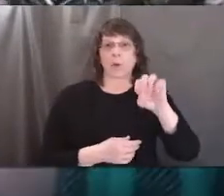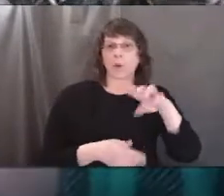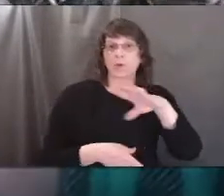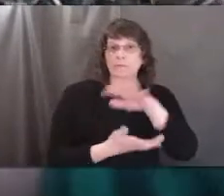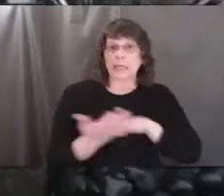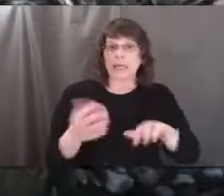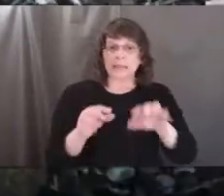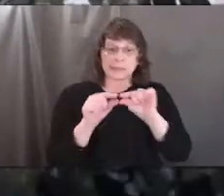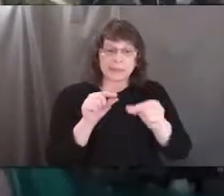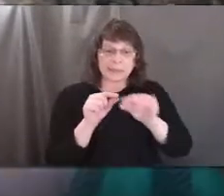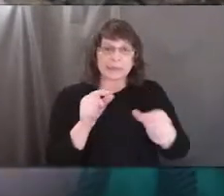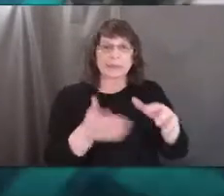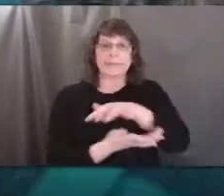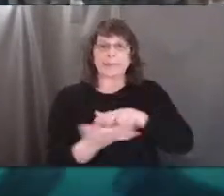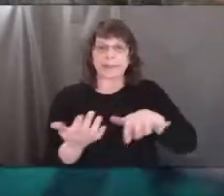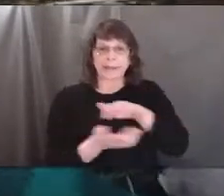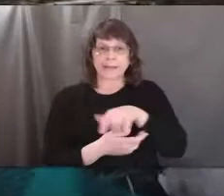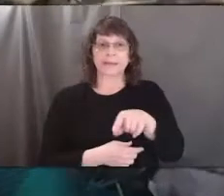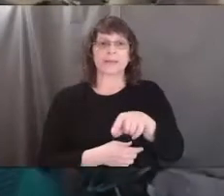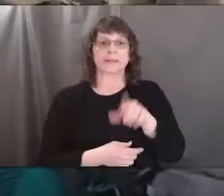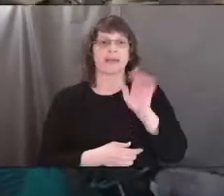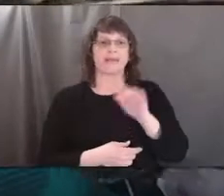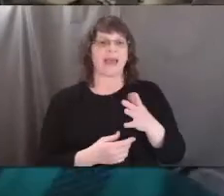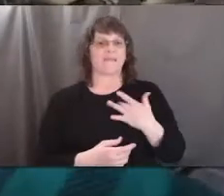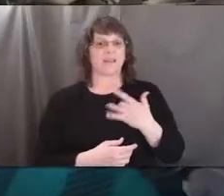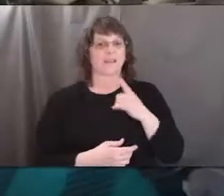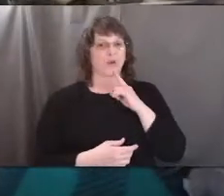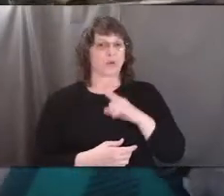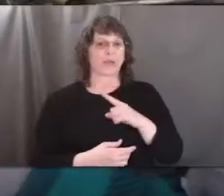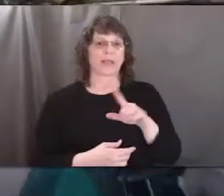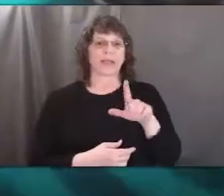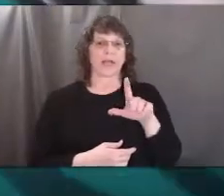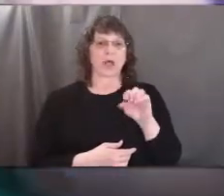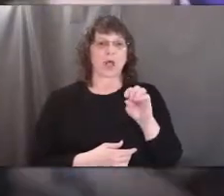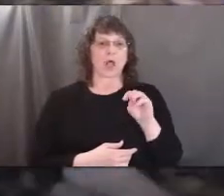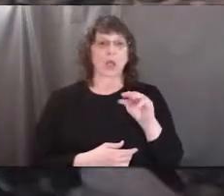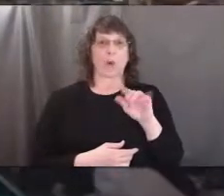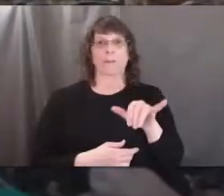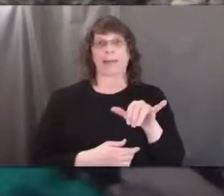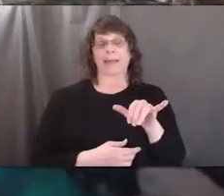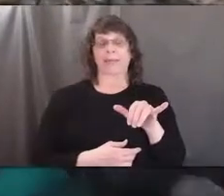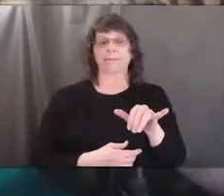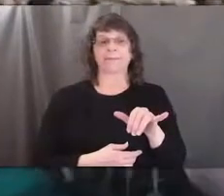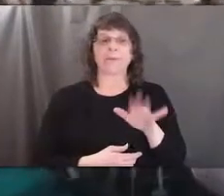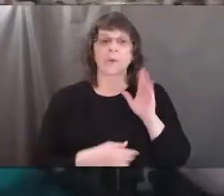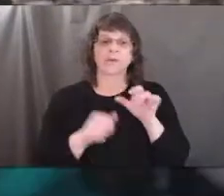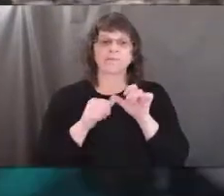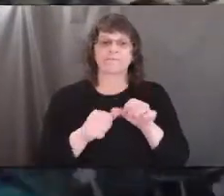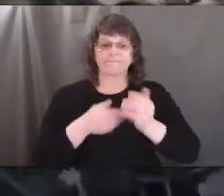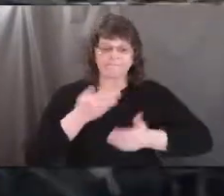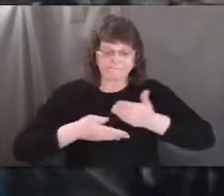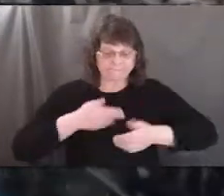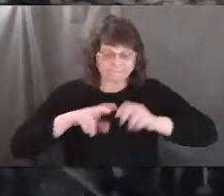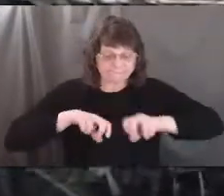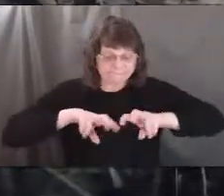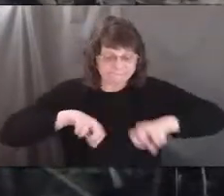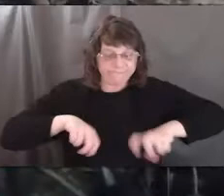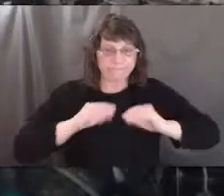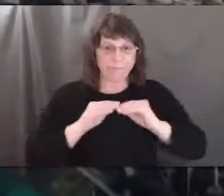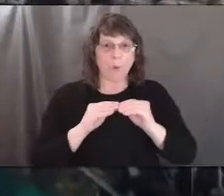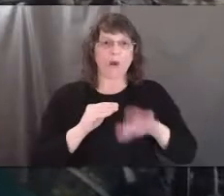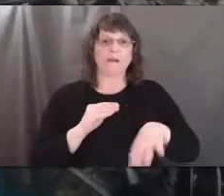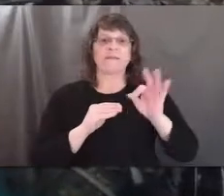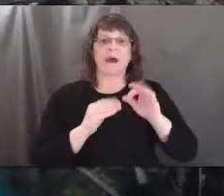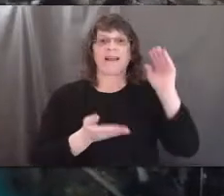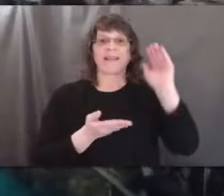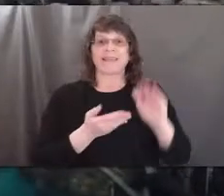topsoil here. This soil feels really loamy. Gonna keep going down here. And we're definitely running into